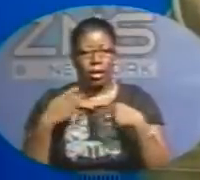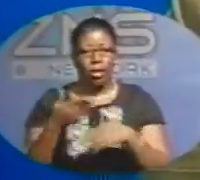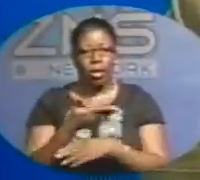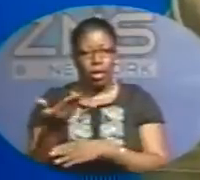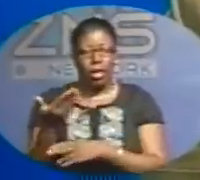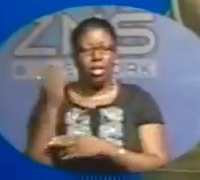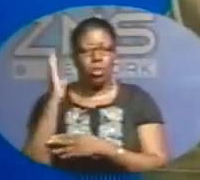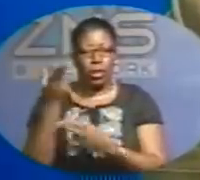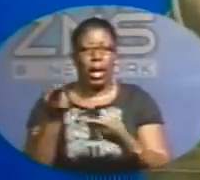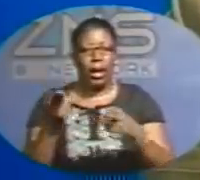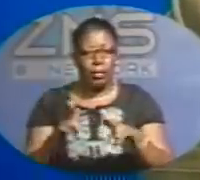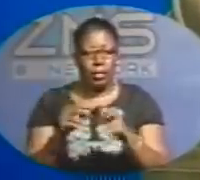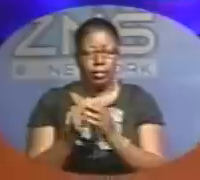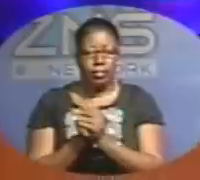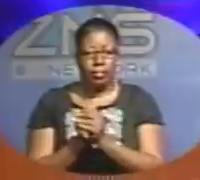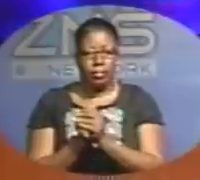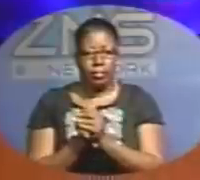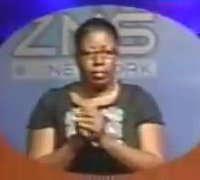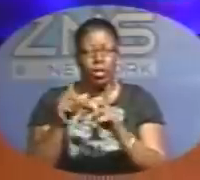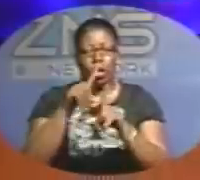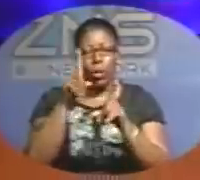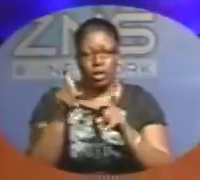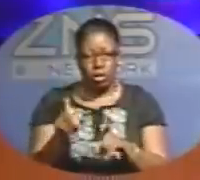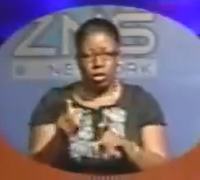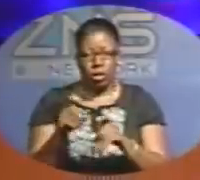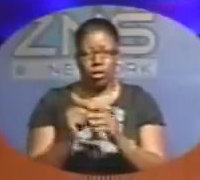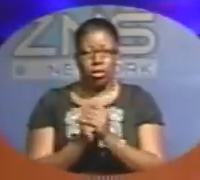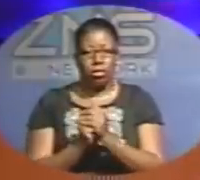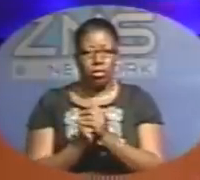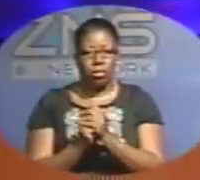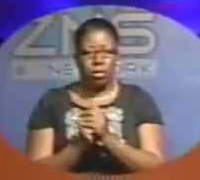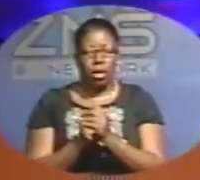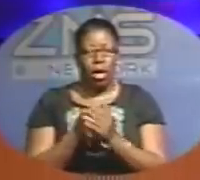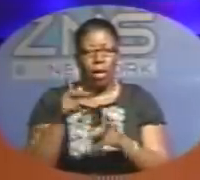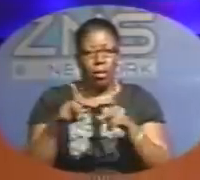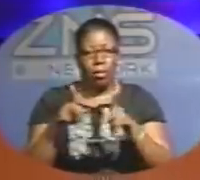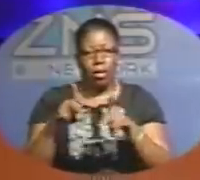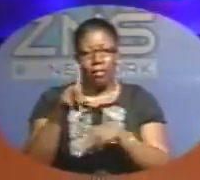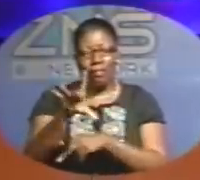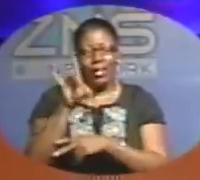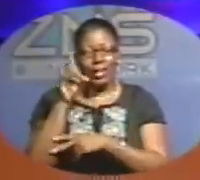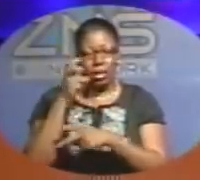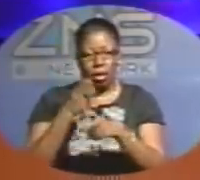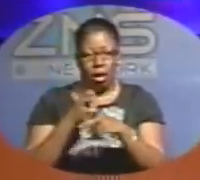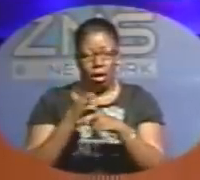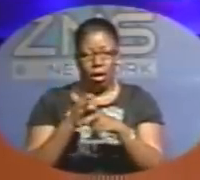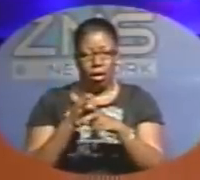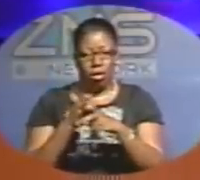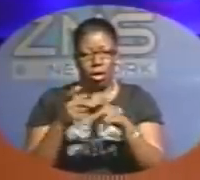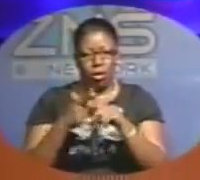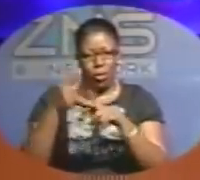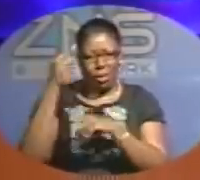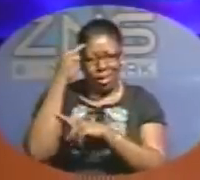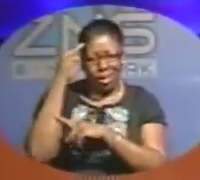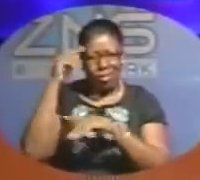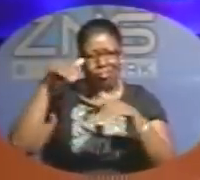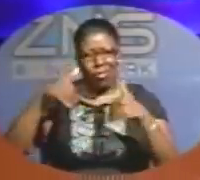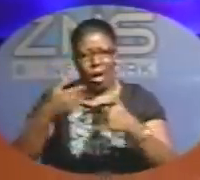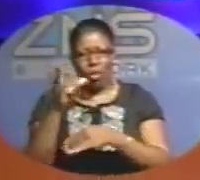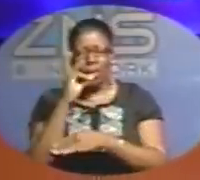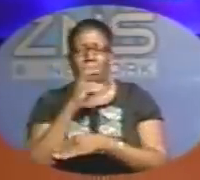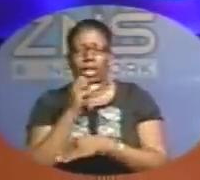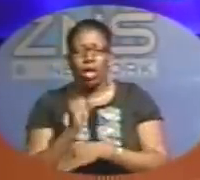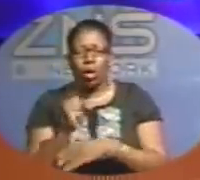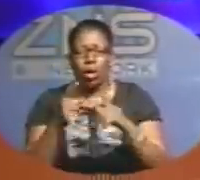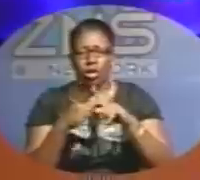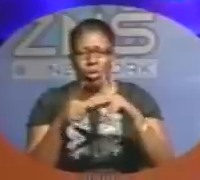will happen. Ms. Johanna, members of public may find it hard to wrap their minds around how a 17-year-old at that could